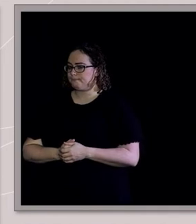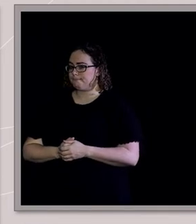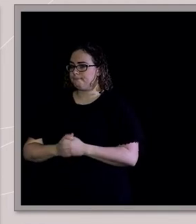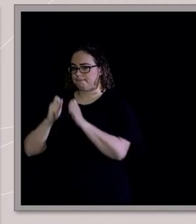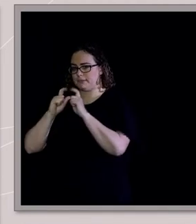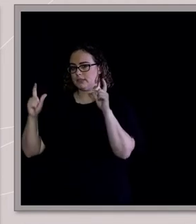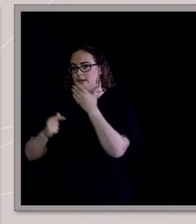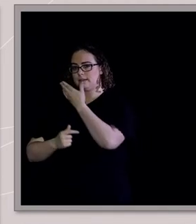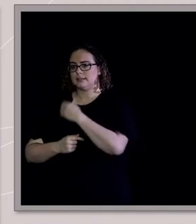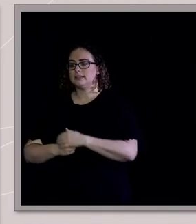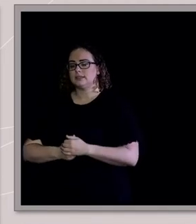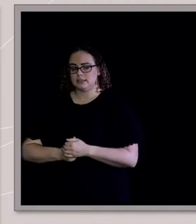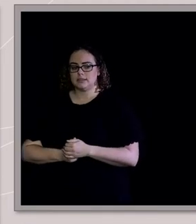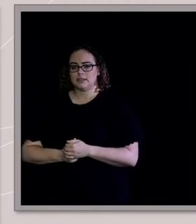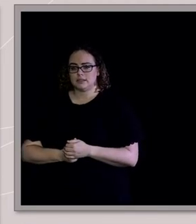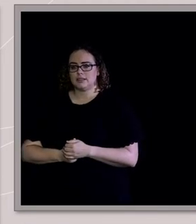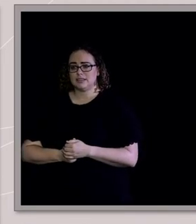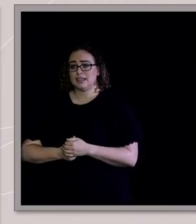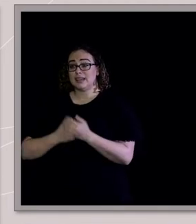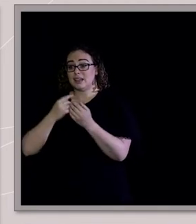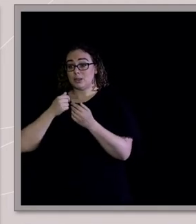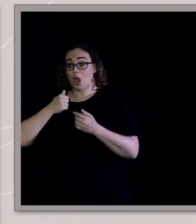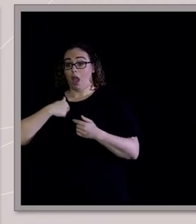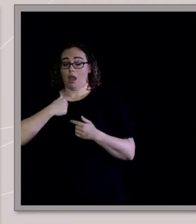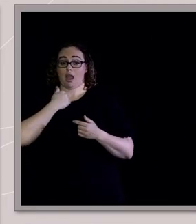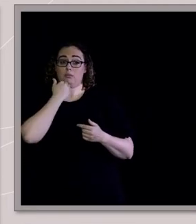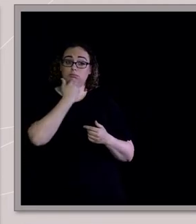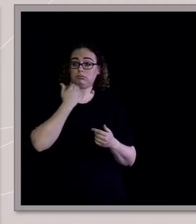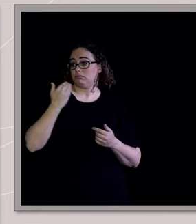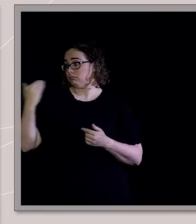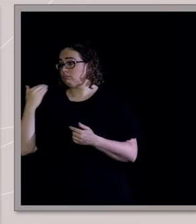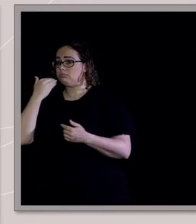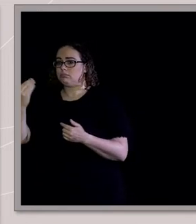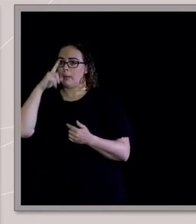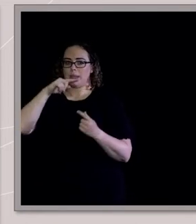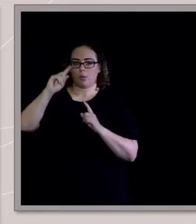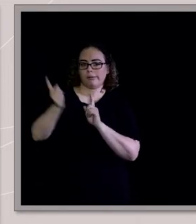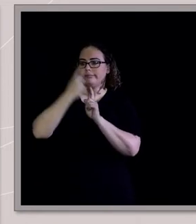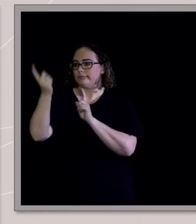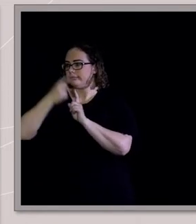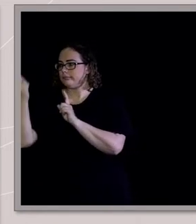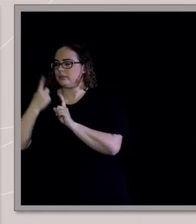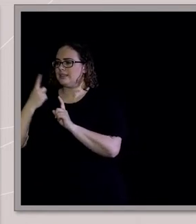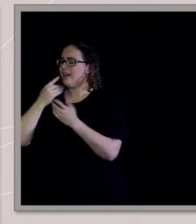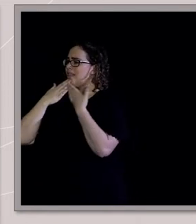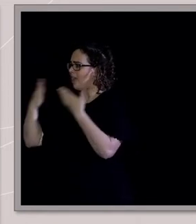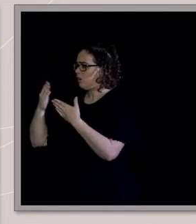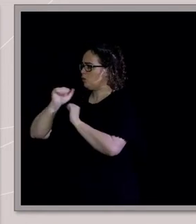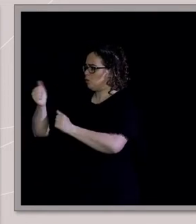So some of these people have been turning up to my talks and just going, thank you for saying this. I felt like no one's shared this story before.